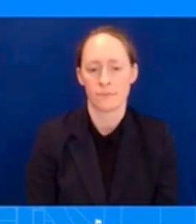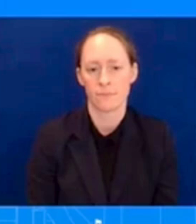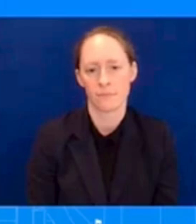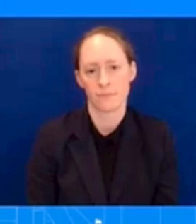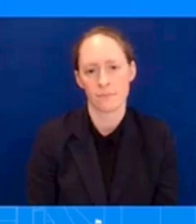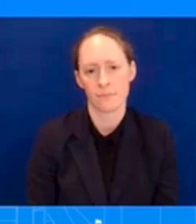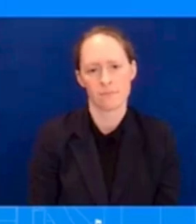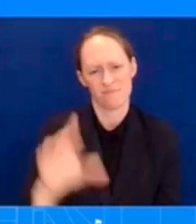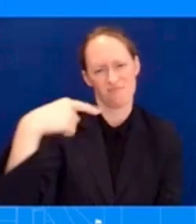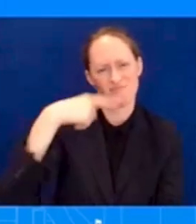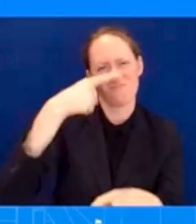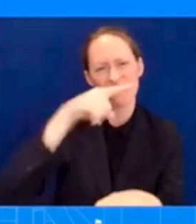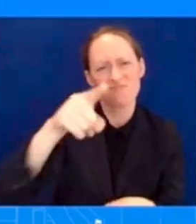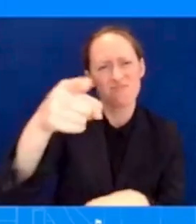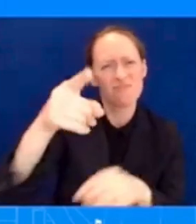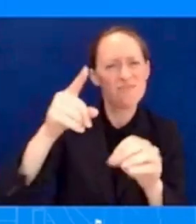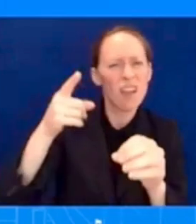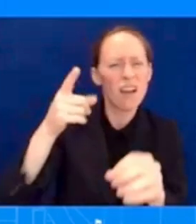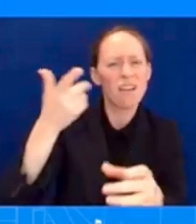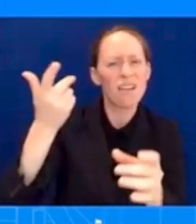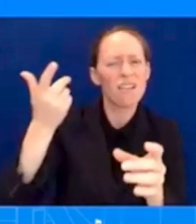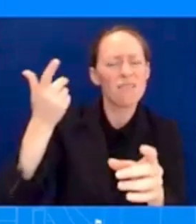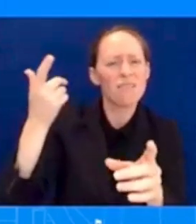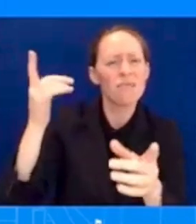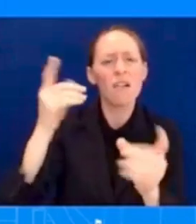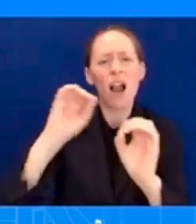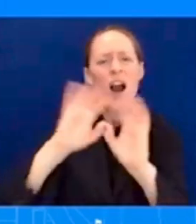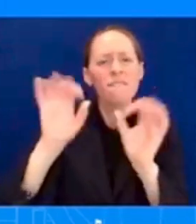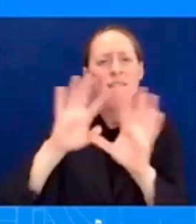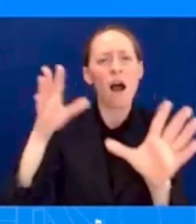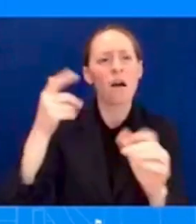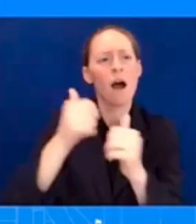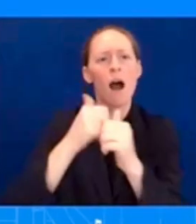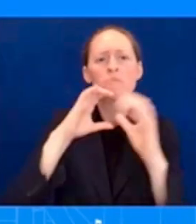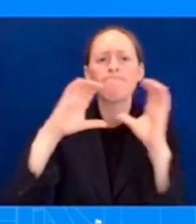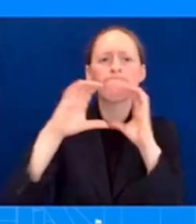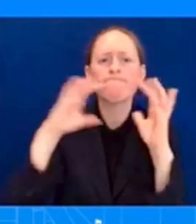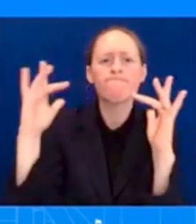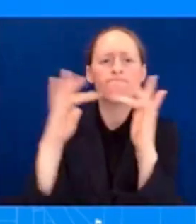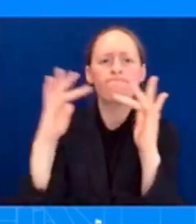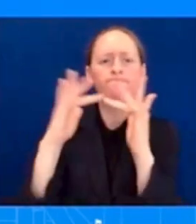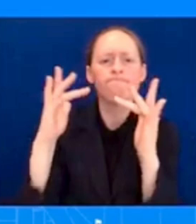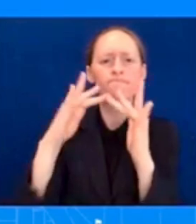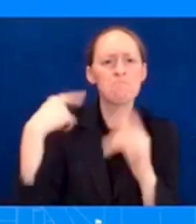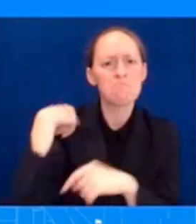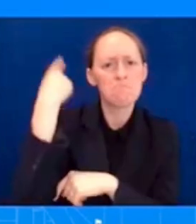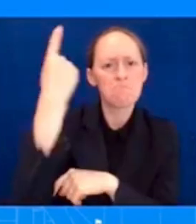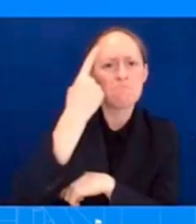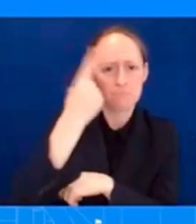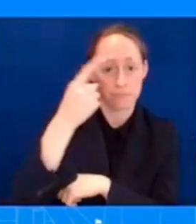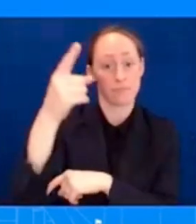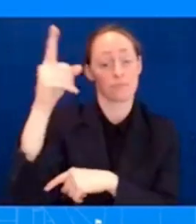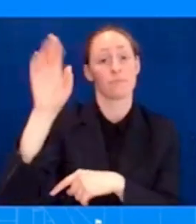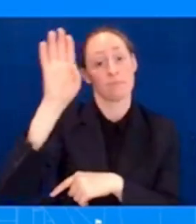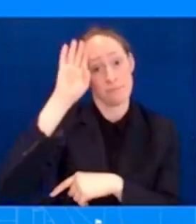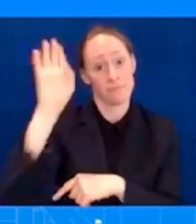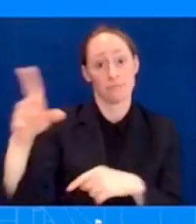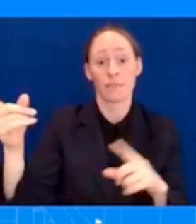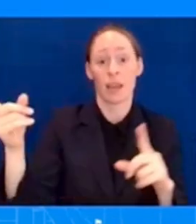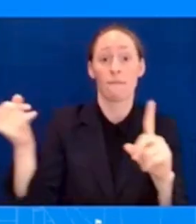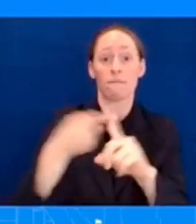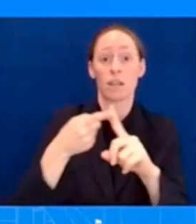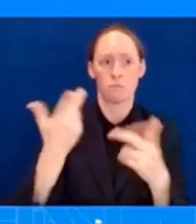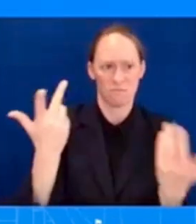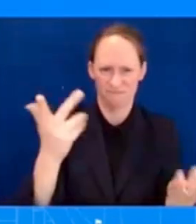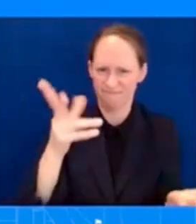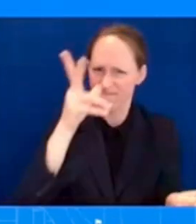crisis that was a problem and people getting information whether it was the warning systems or any of that but with towers down and uh